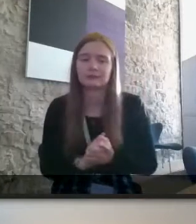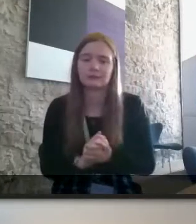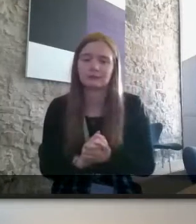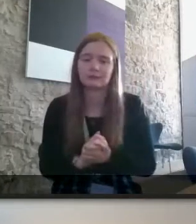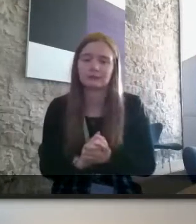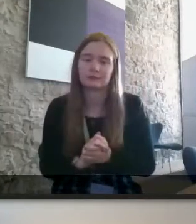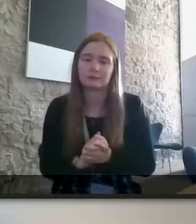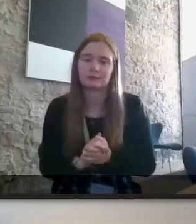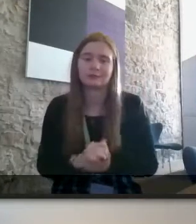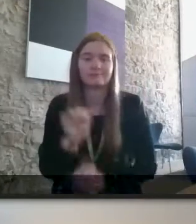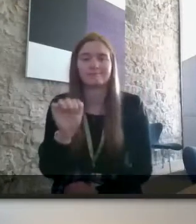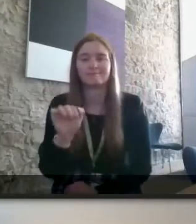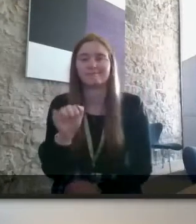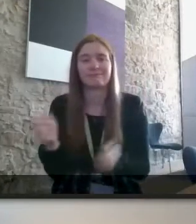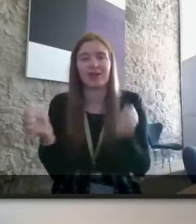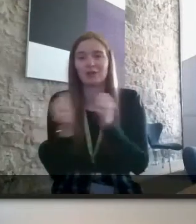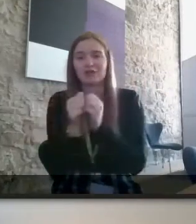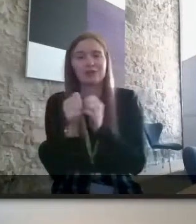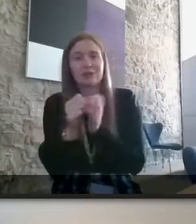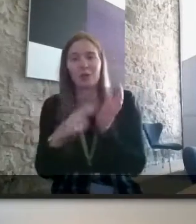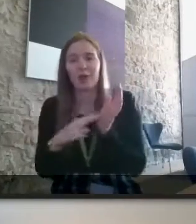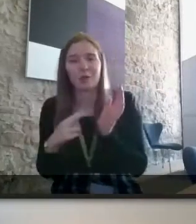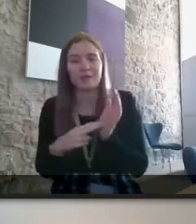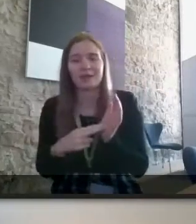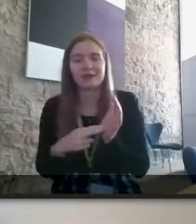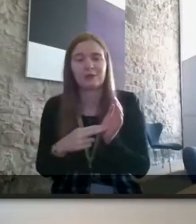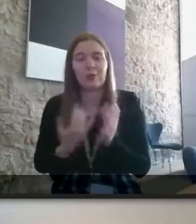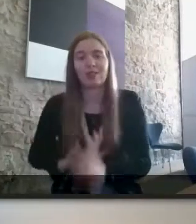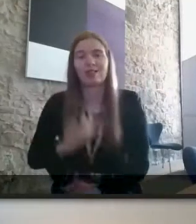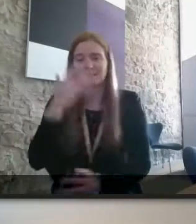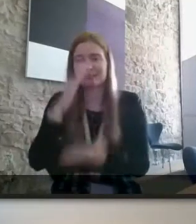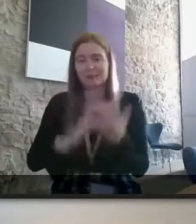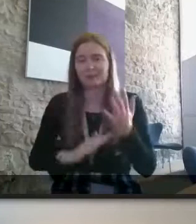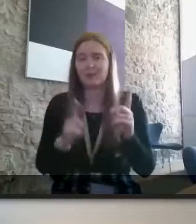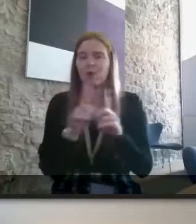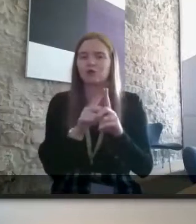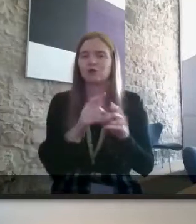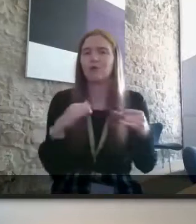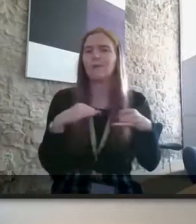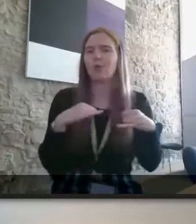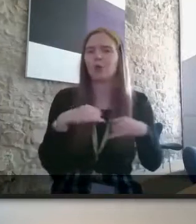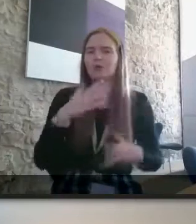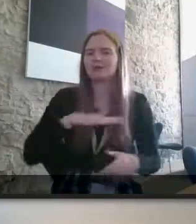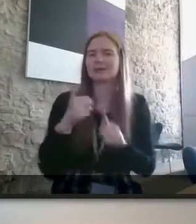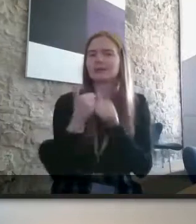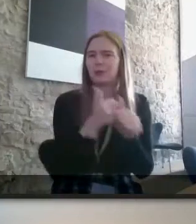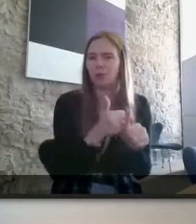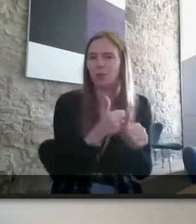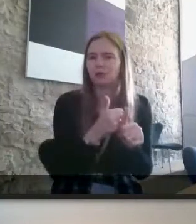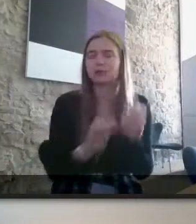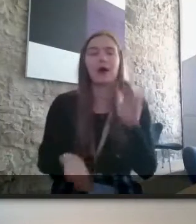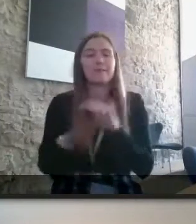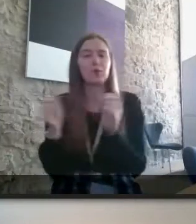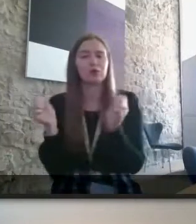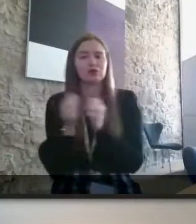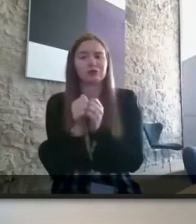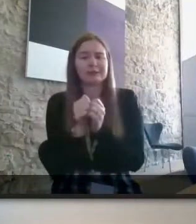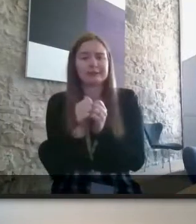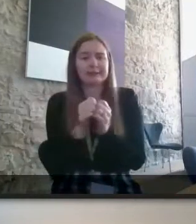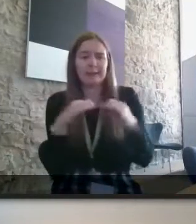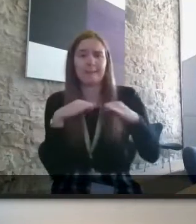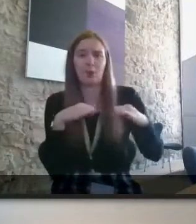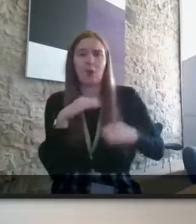i agree with um naomi on the lived experience but it's also employers do need support i completely agree that it's employers who need